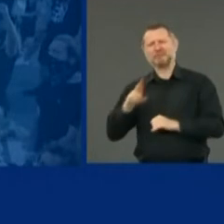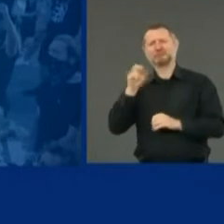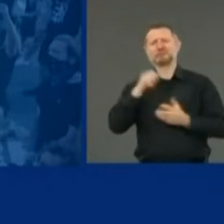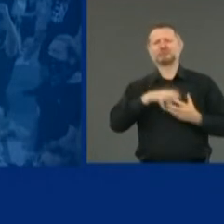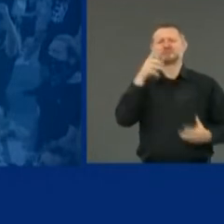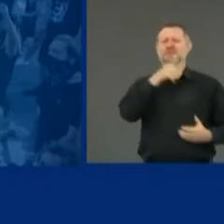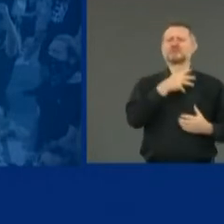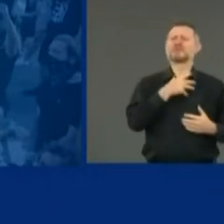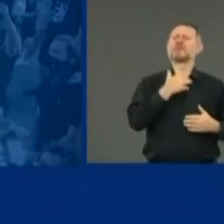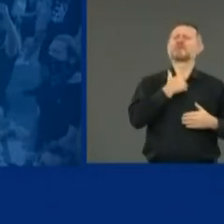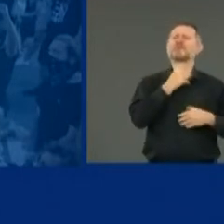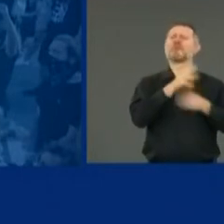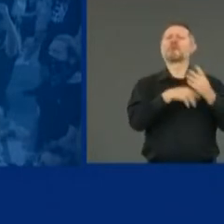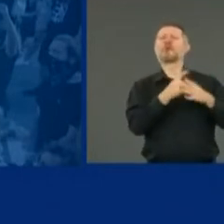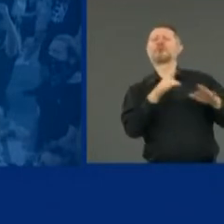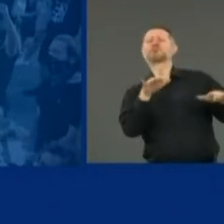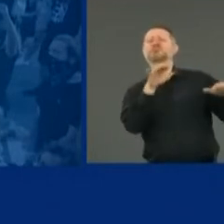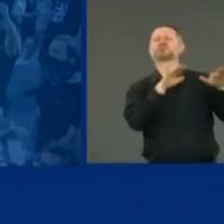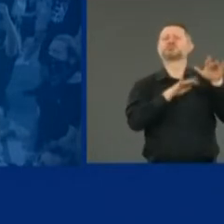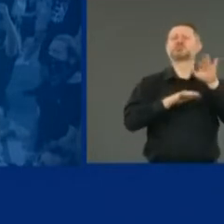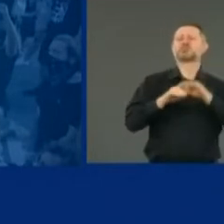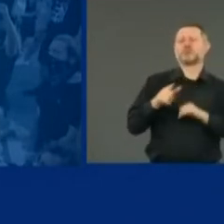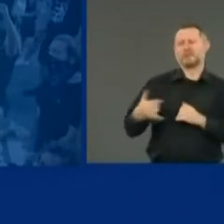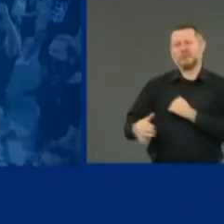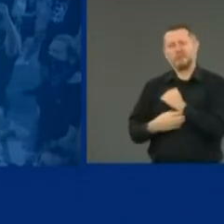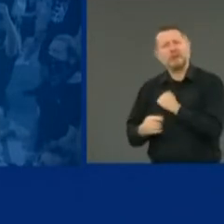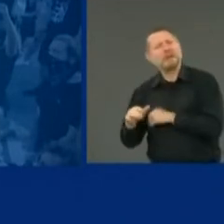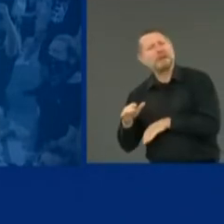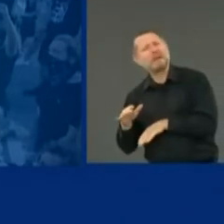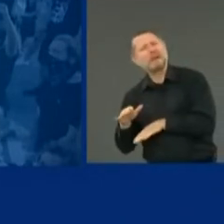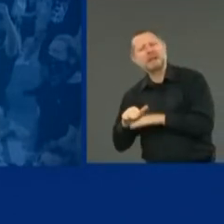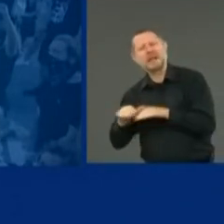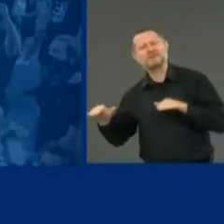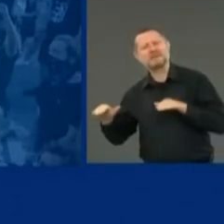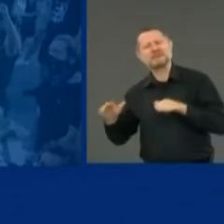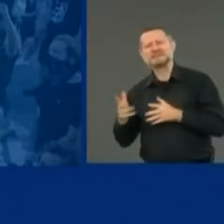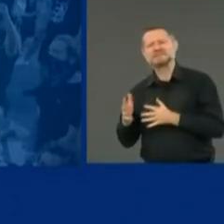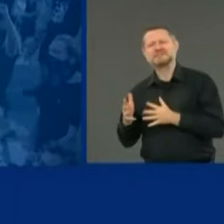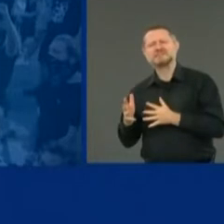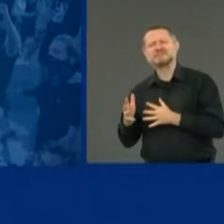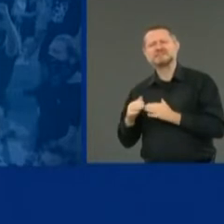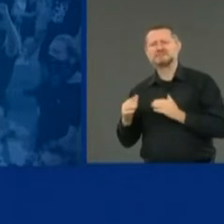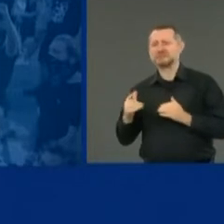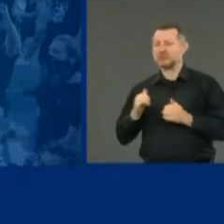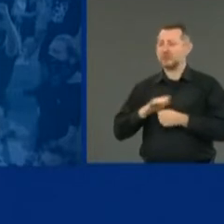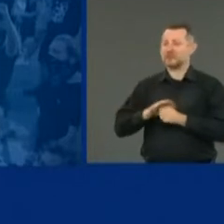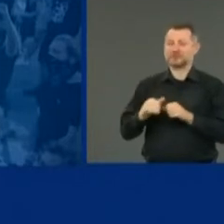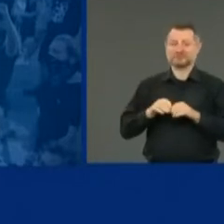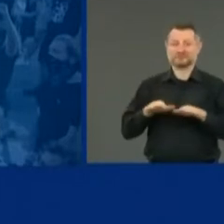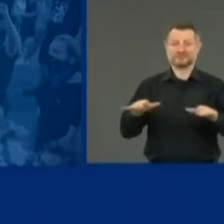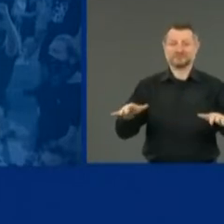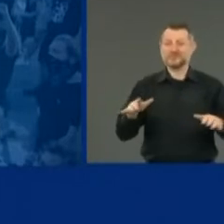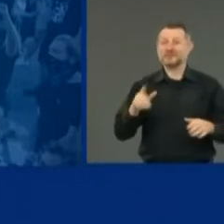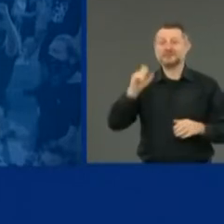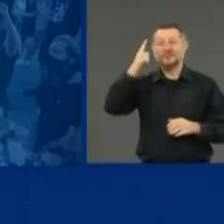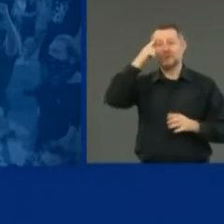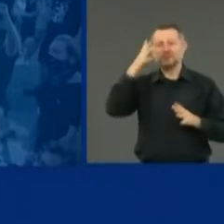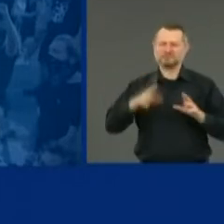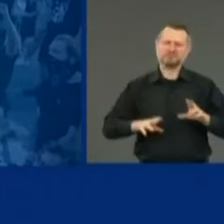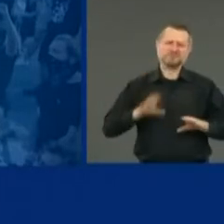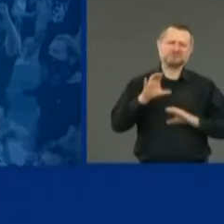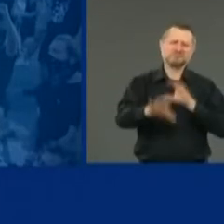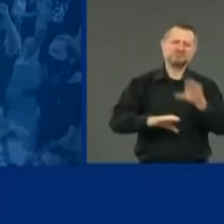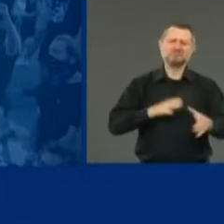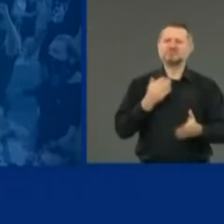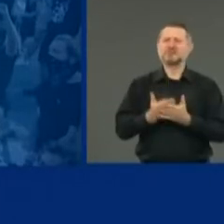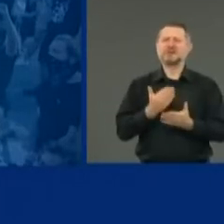It has to change. It can change. Look at the money the government just found when they had to battle COVID. You can be very creative